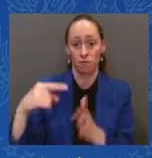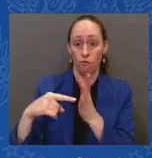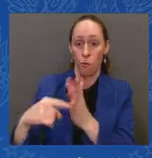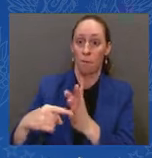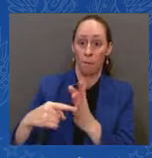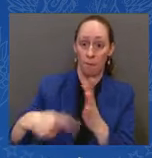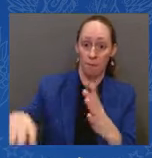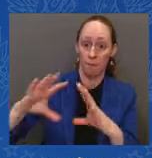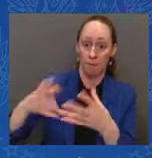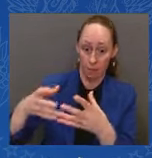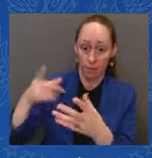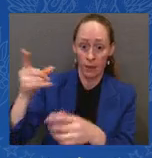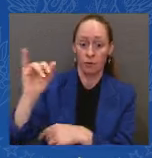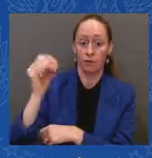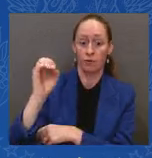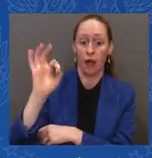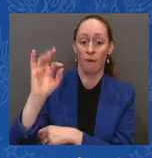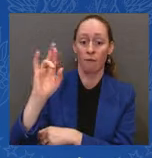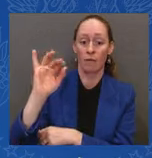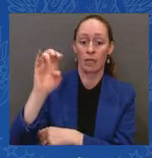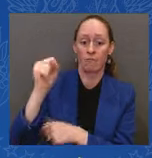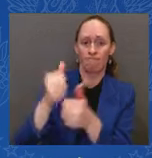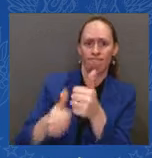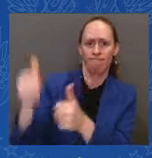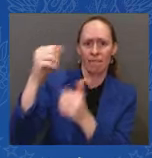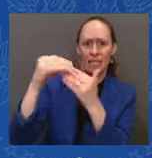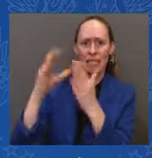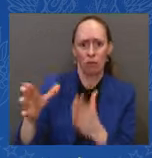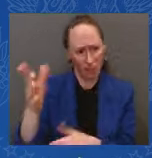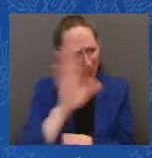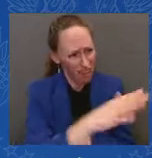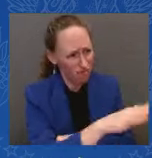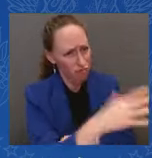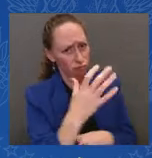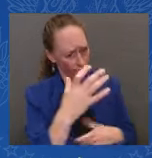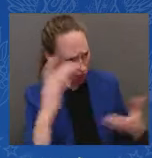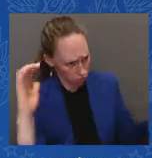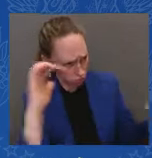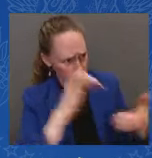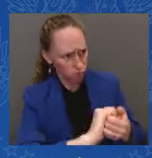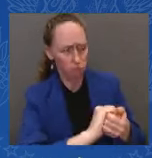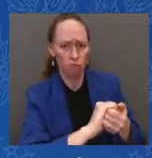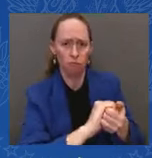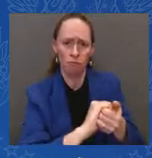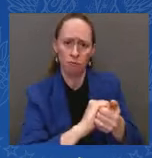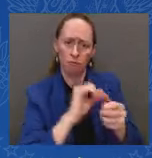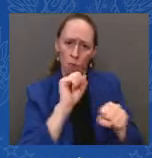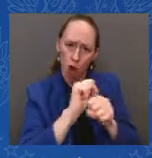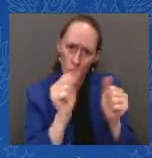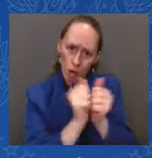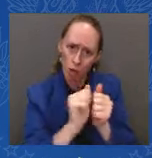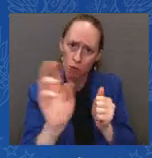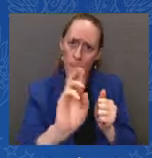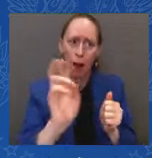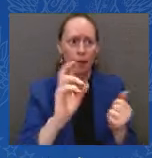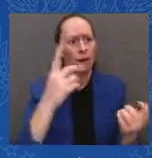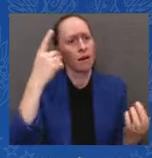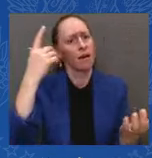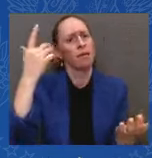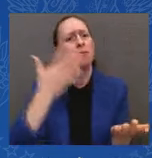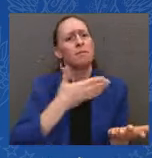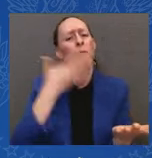of the American people. Twice in the last six months, both houses came together on a bipartisan basis — once to avoid default,